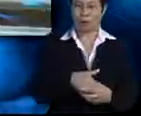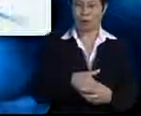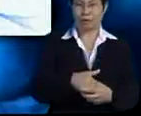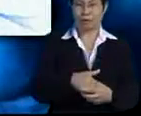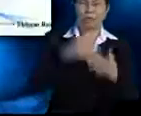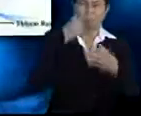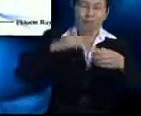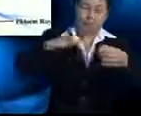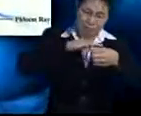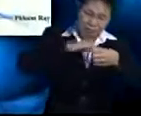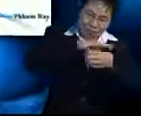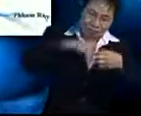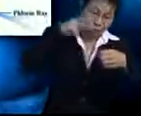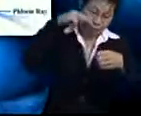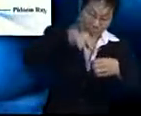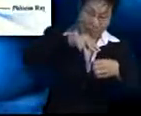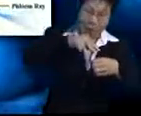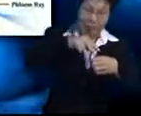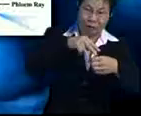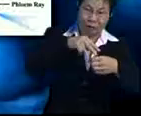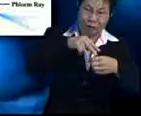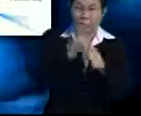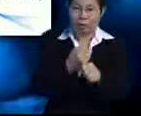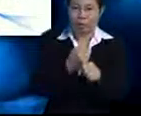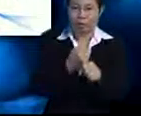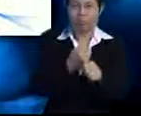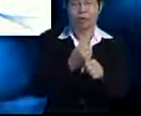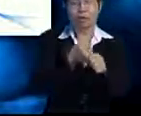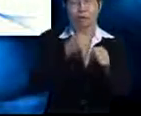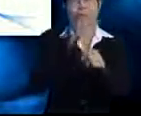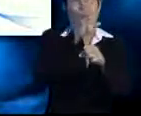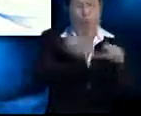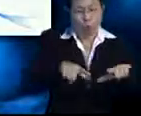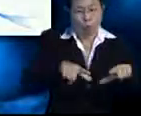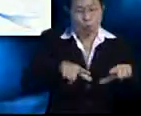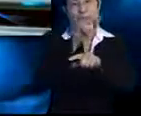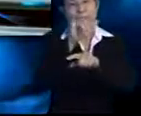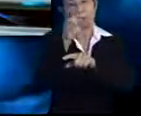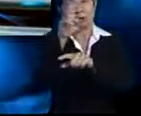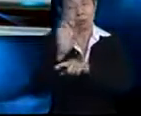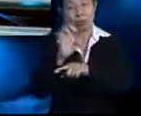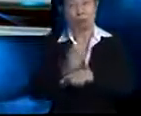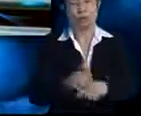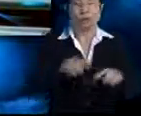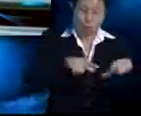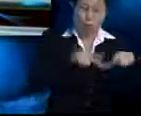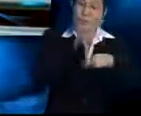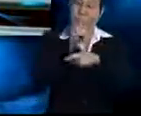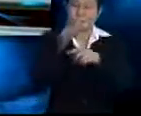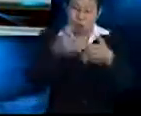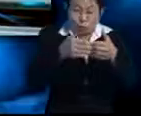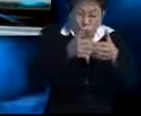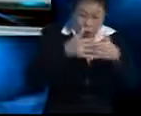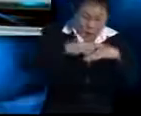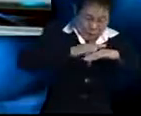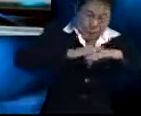trunk. The trunk of a woody plant is made up of woody tissue. The woody tissues are closely packed